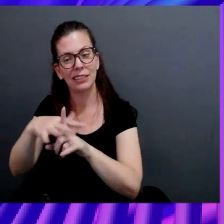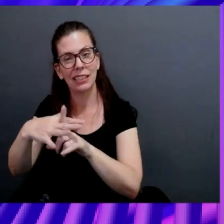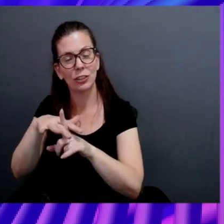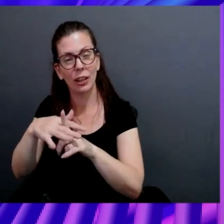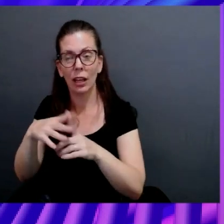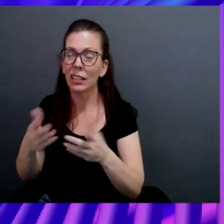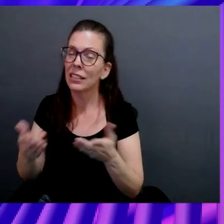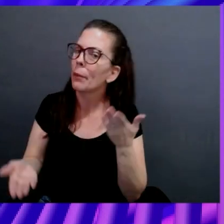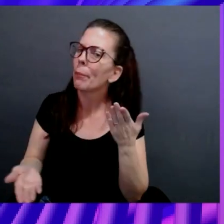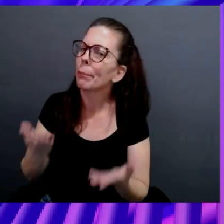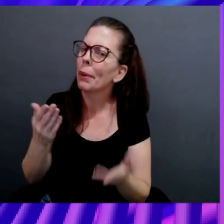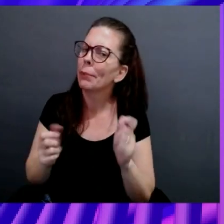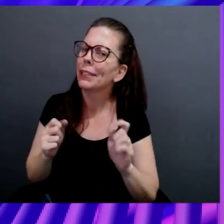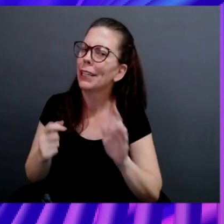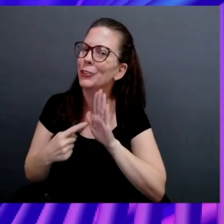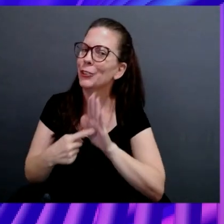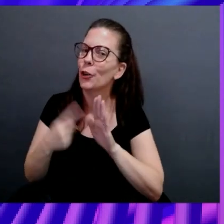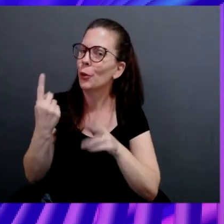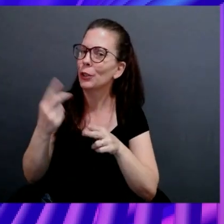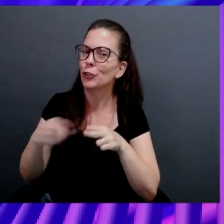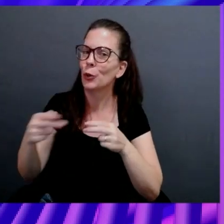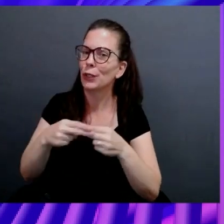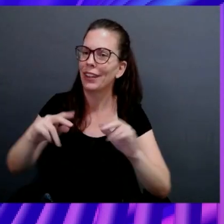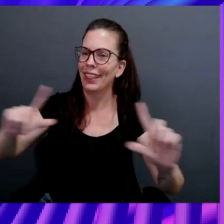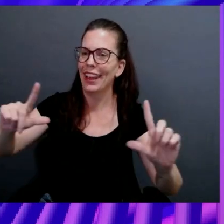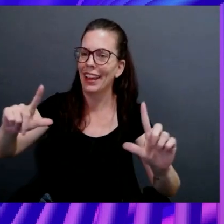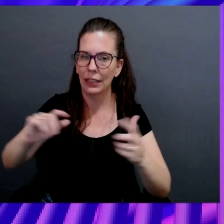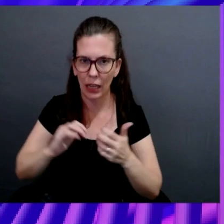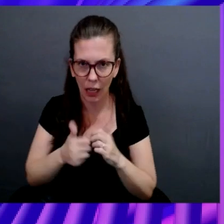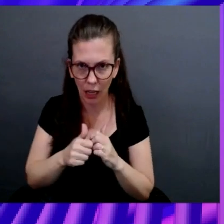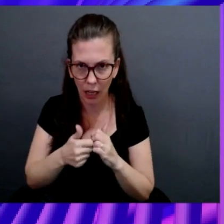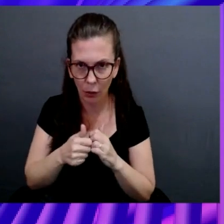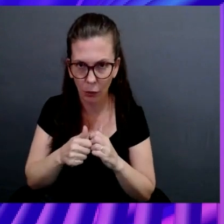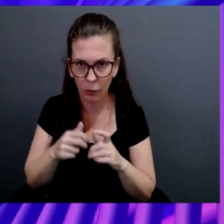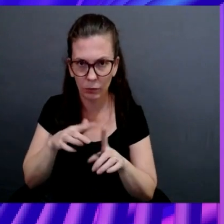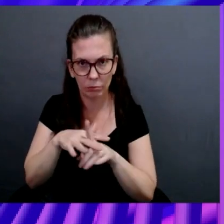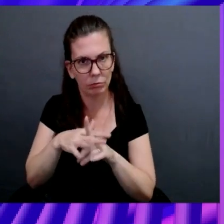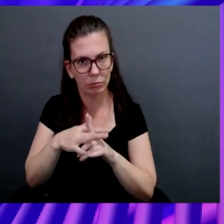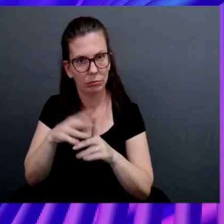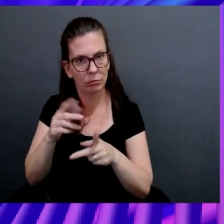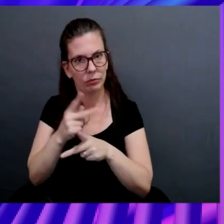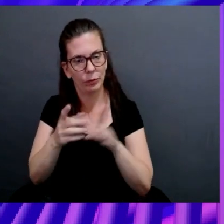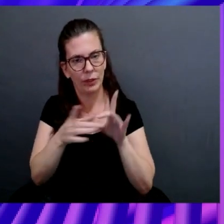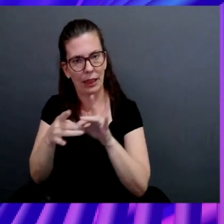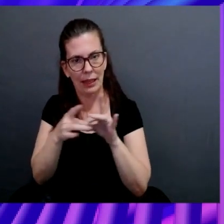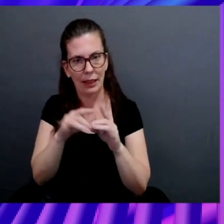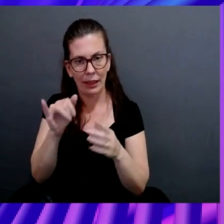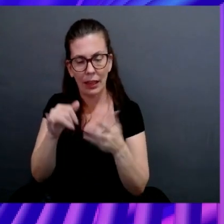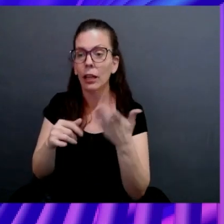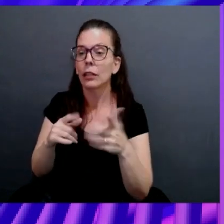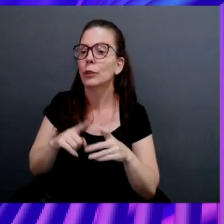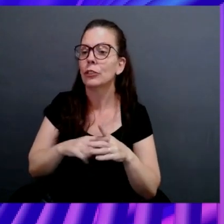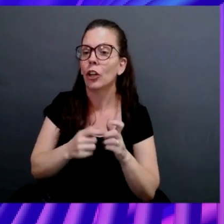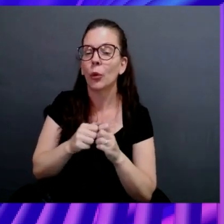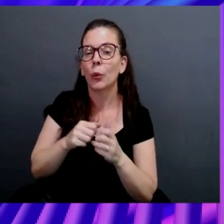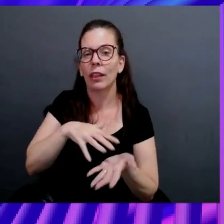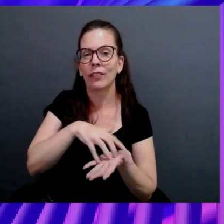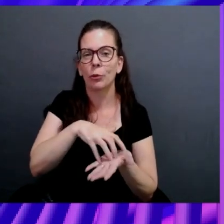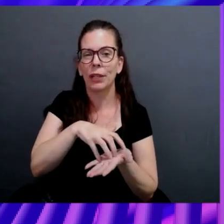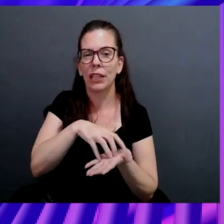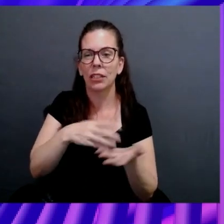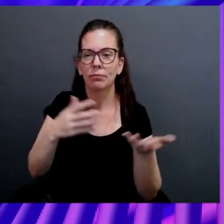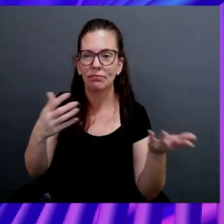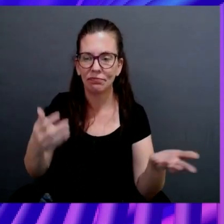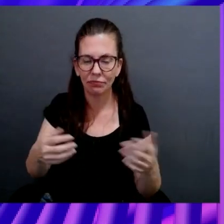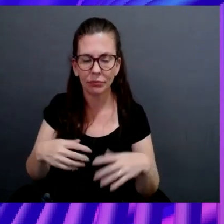show you one short slide just how we contextualize this. So basically, we start with a vulnerability. Let's say log4shell on a cloud